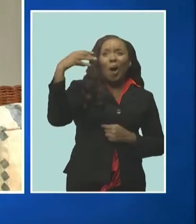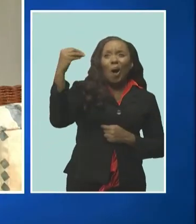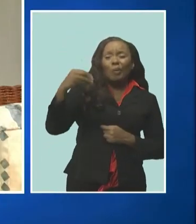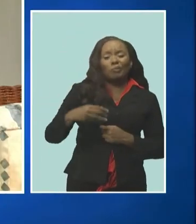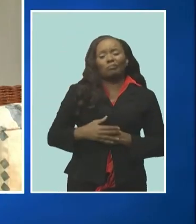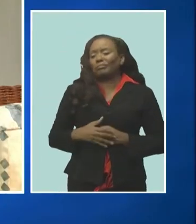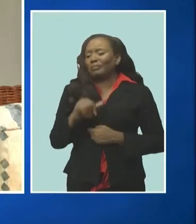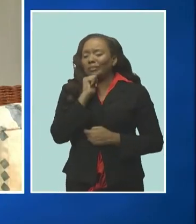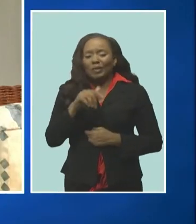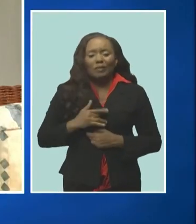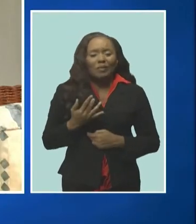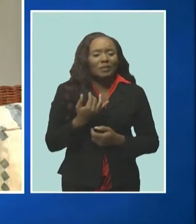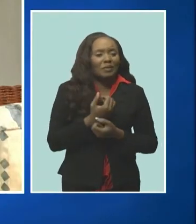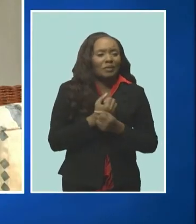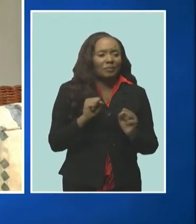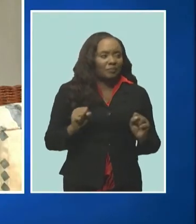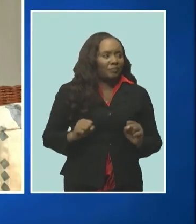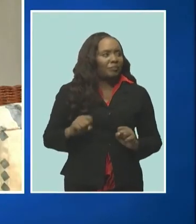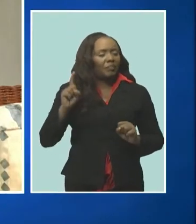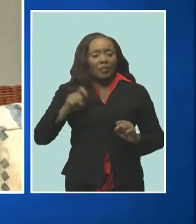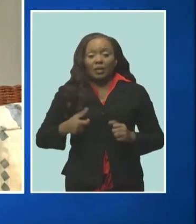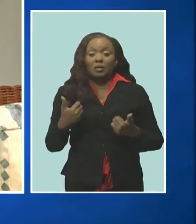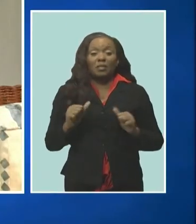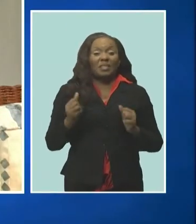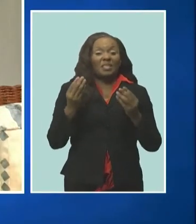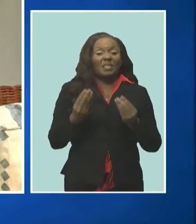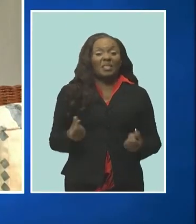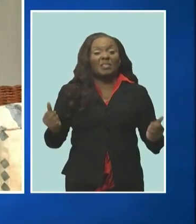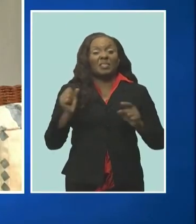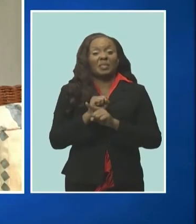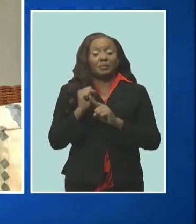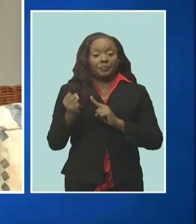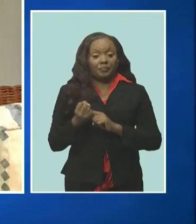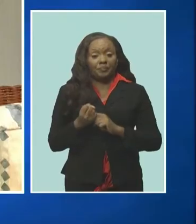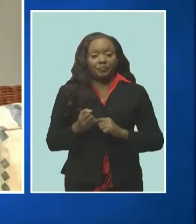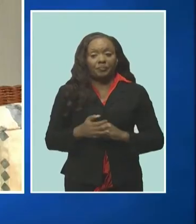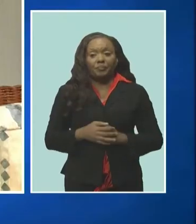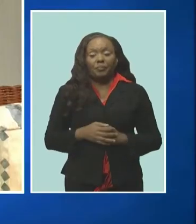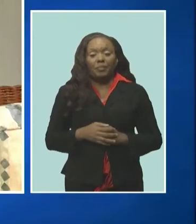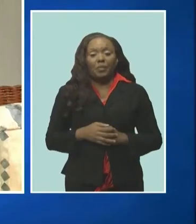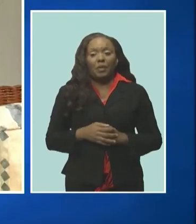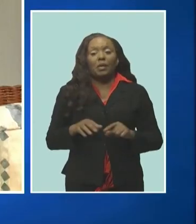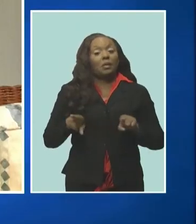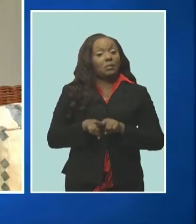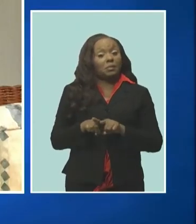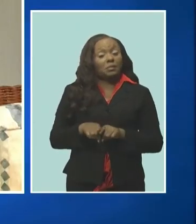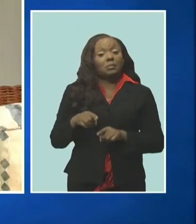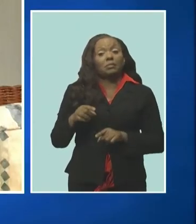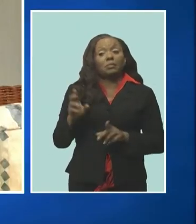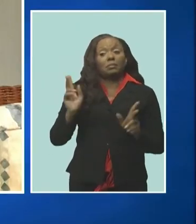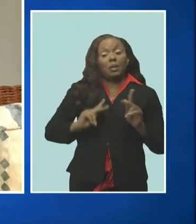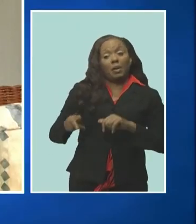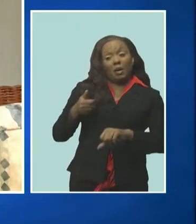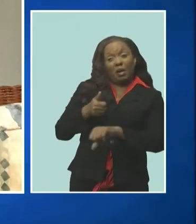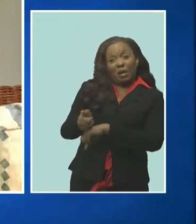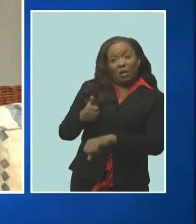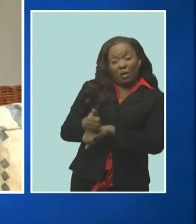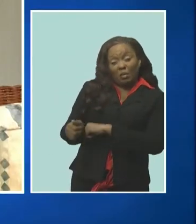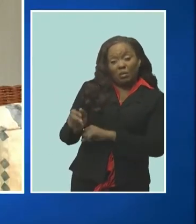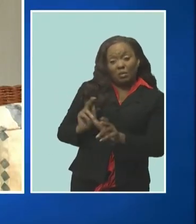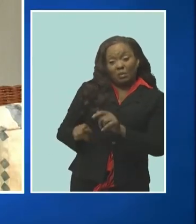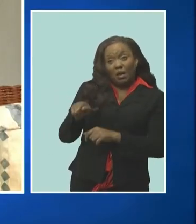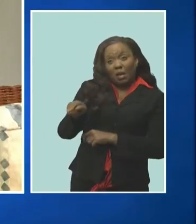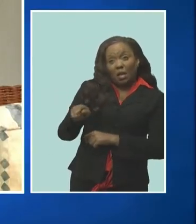situation that needs to be addressed and on the other hand we have persons who have been accused of crime and who are